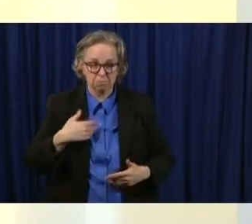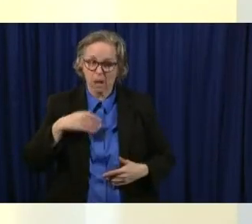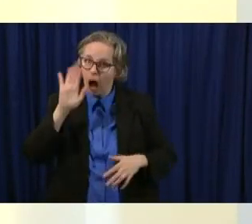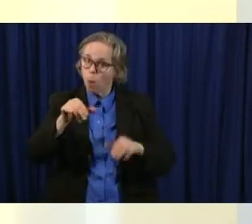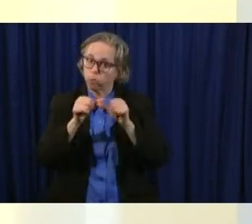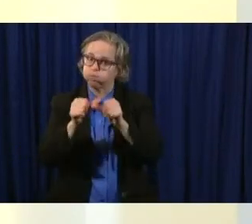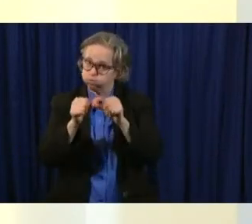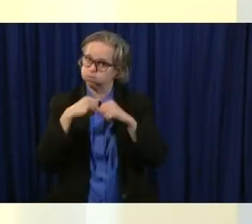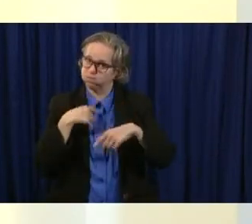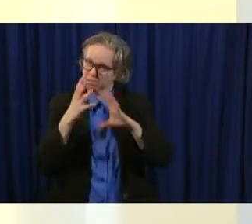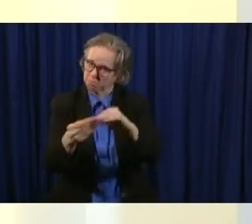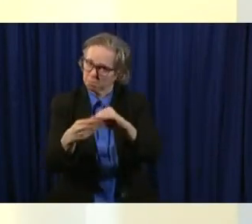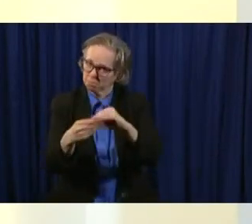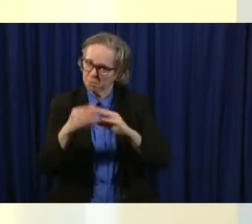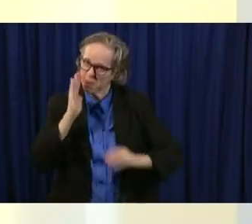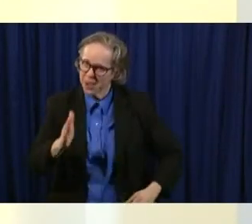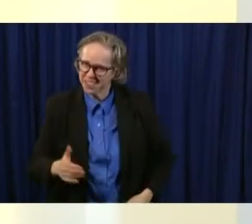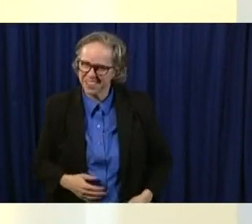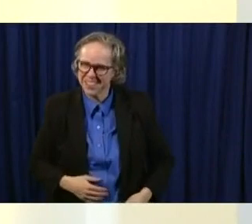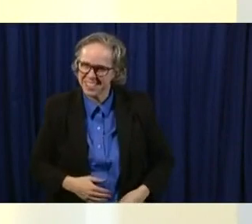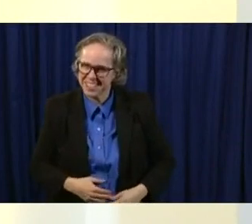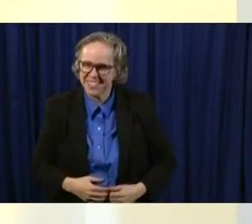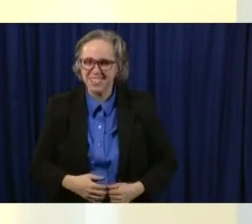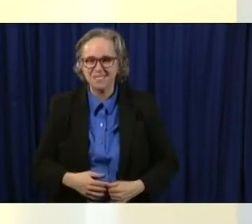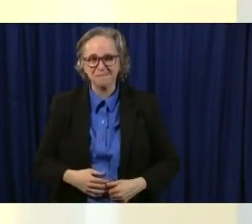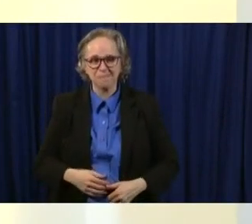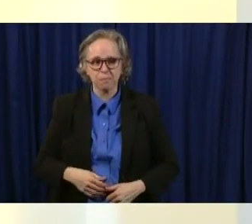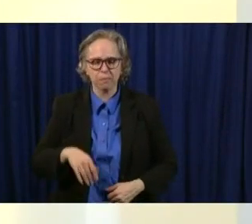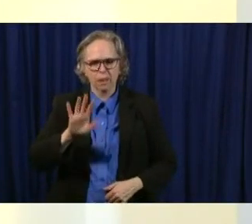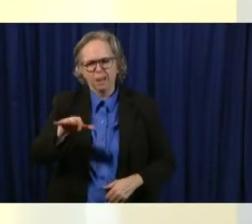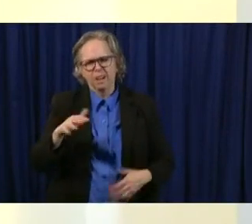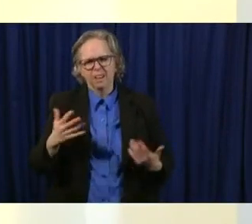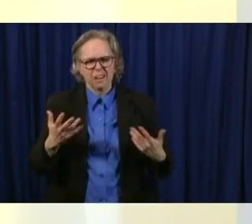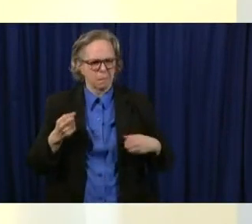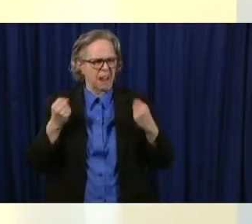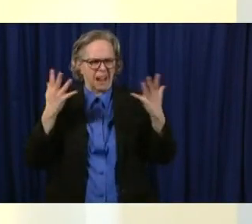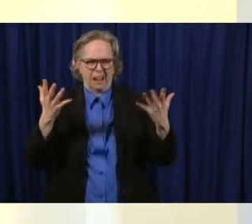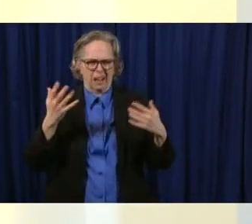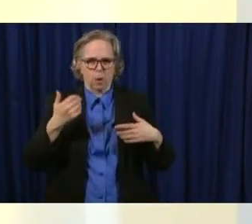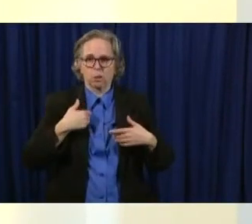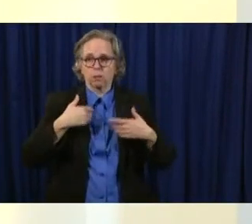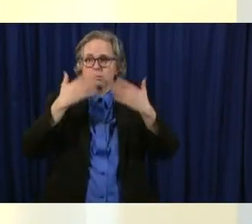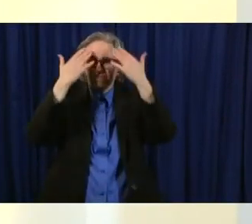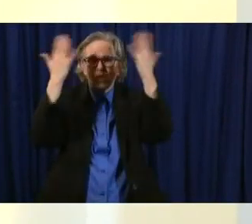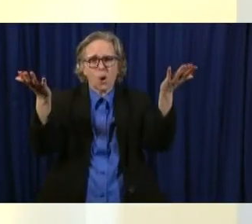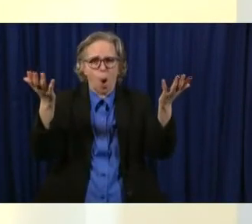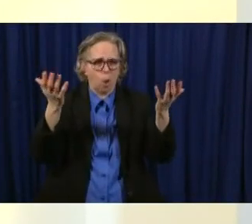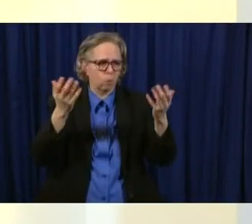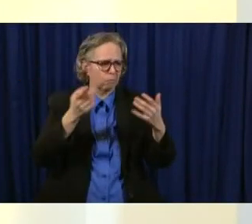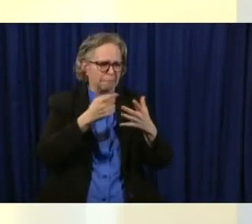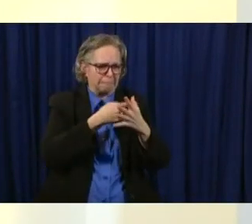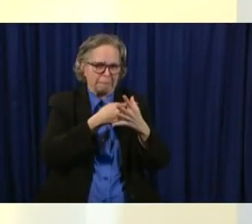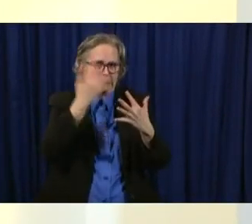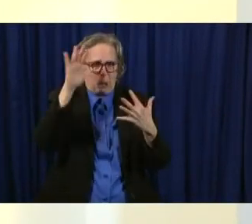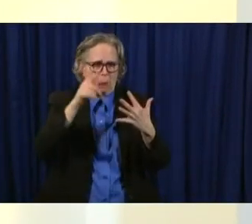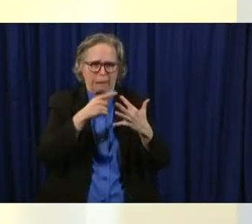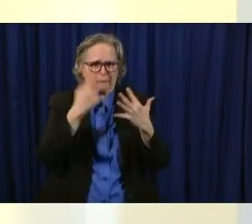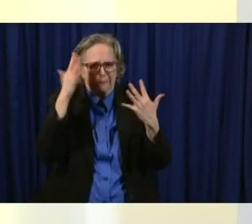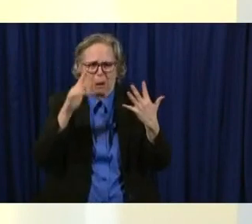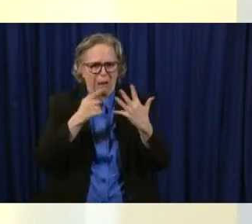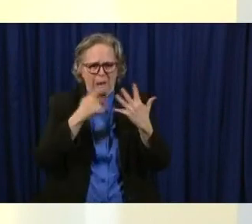process. But there are so many things we don't know and are still learning. And there's some things we have learned on this journey.